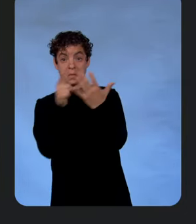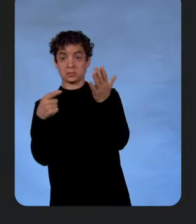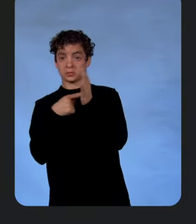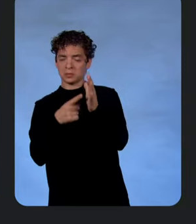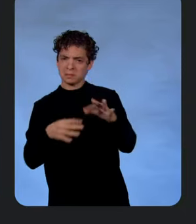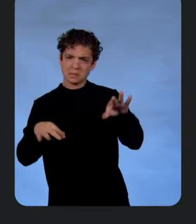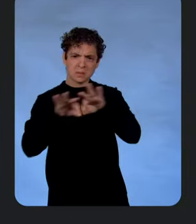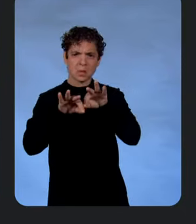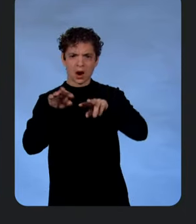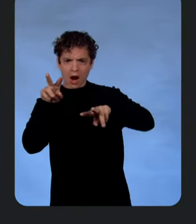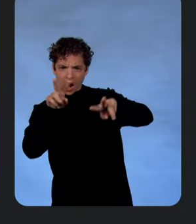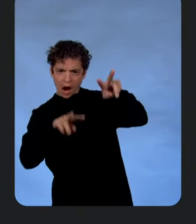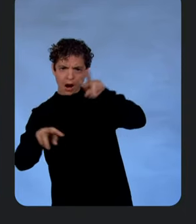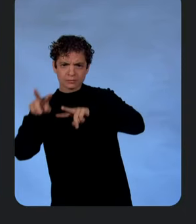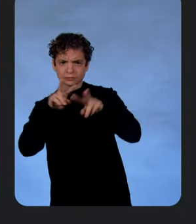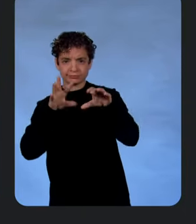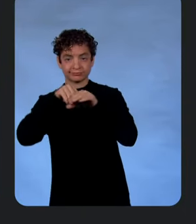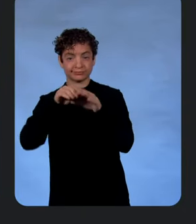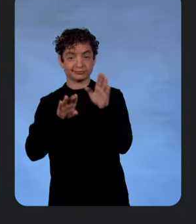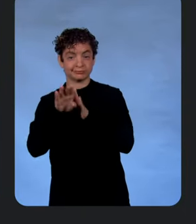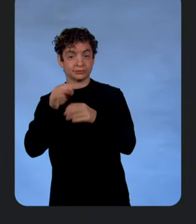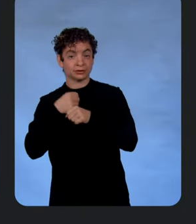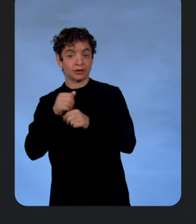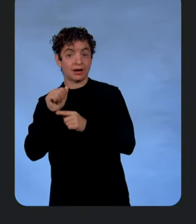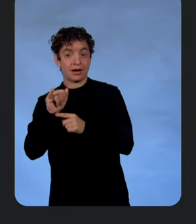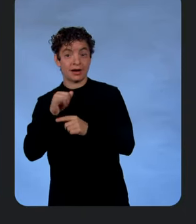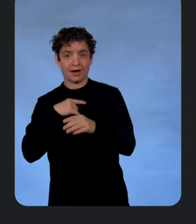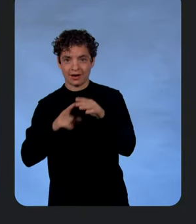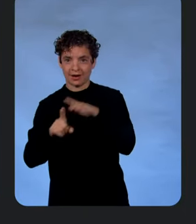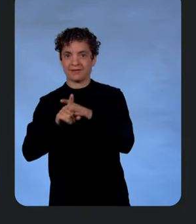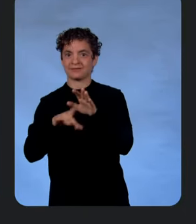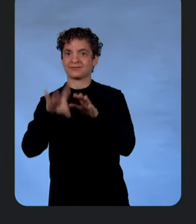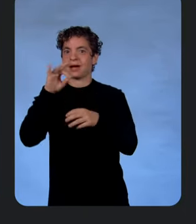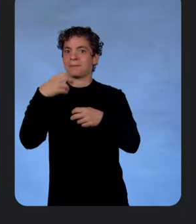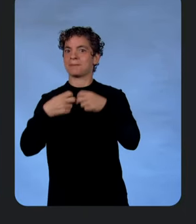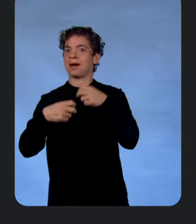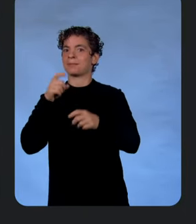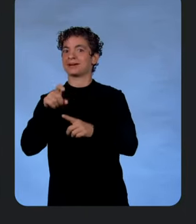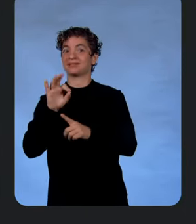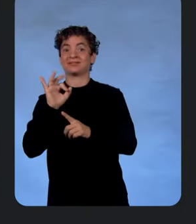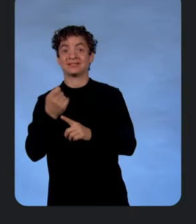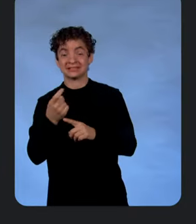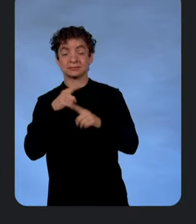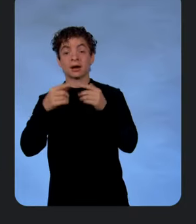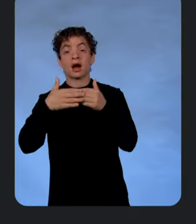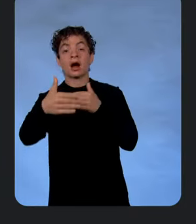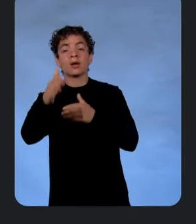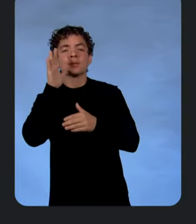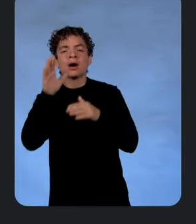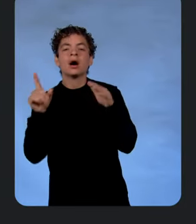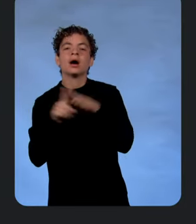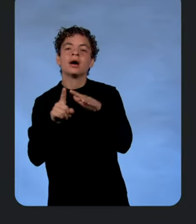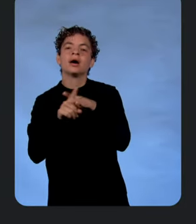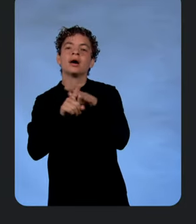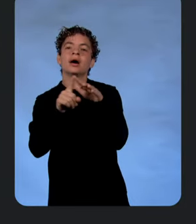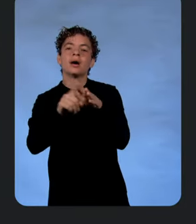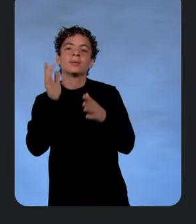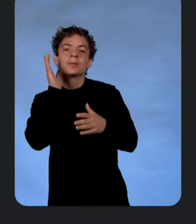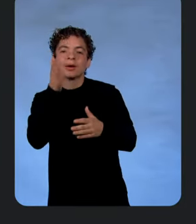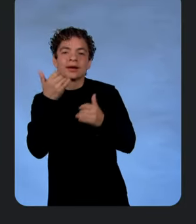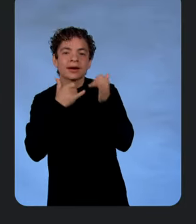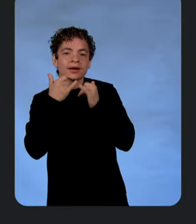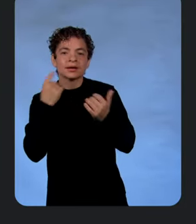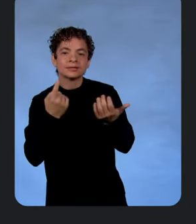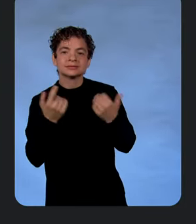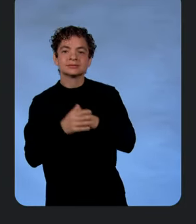with generative AI. We found this problem to fix, but new ones will surely come up. There are a half dozen other errors there already. But when